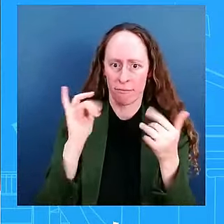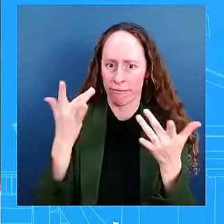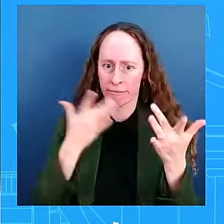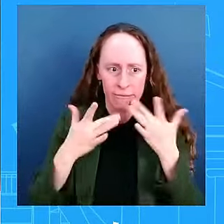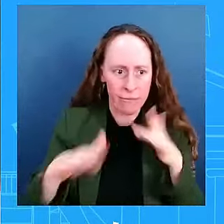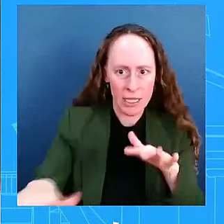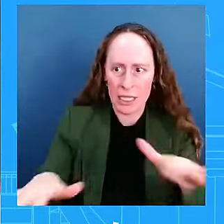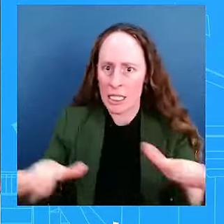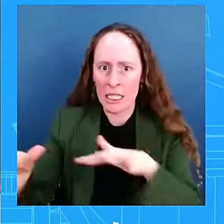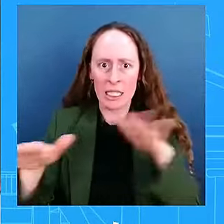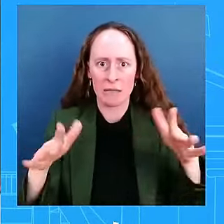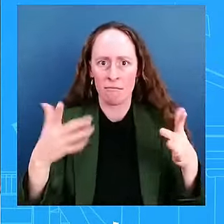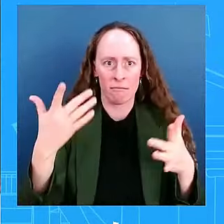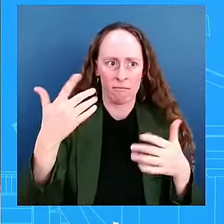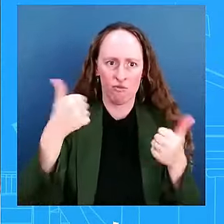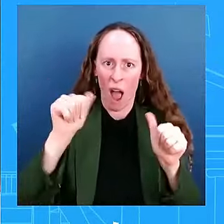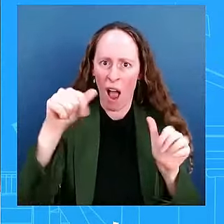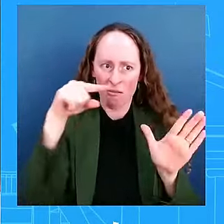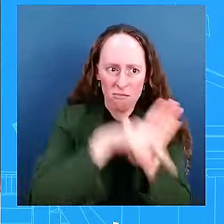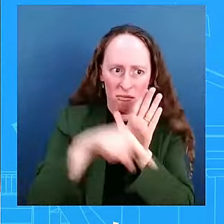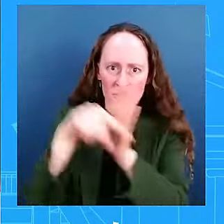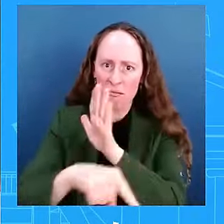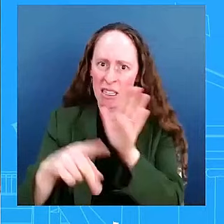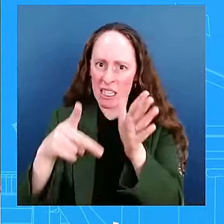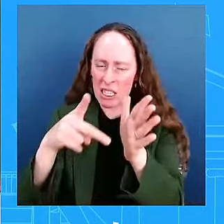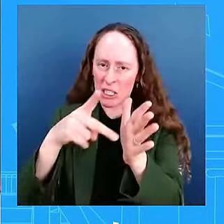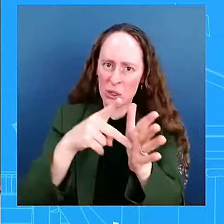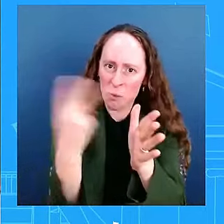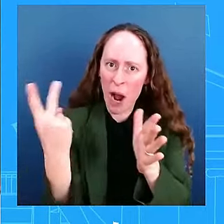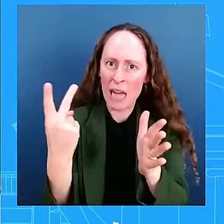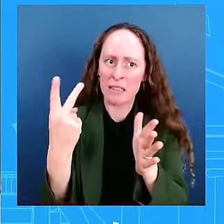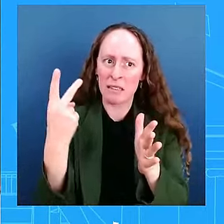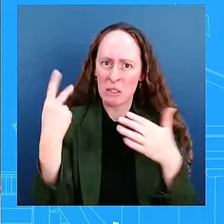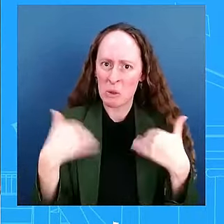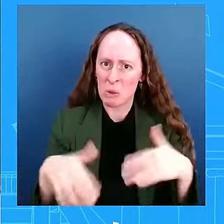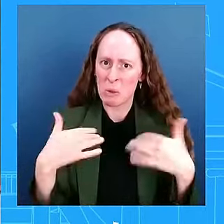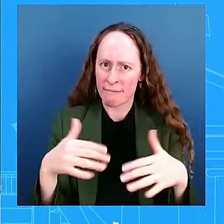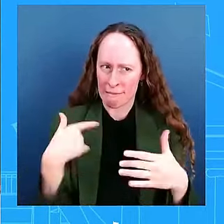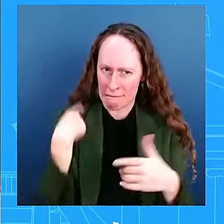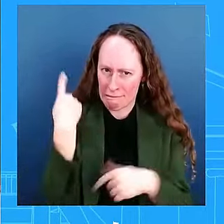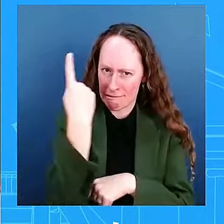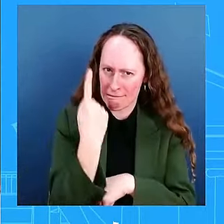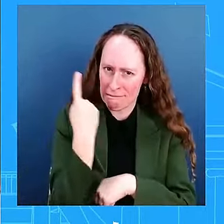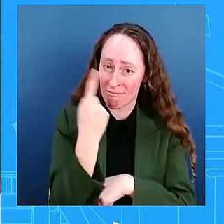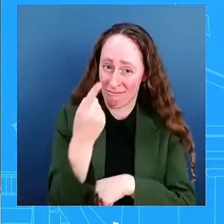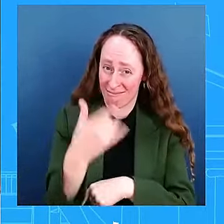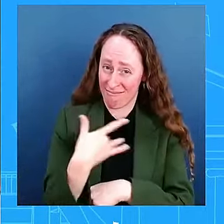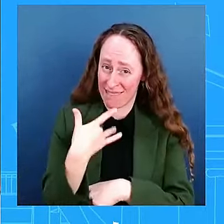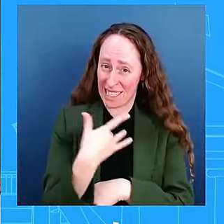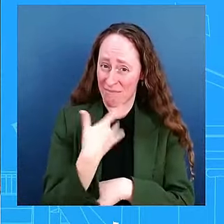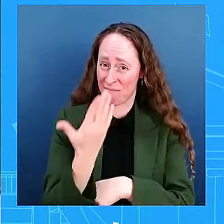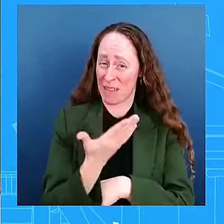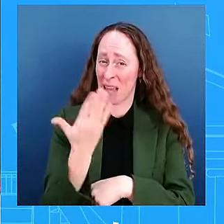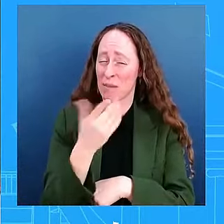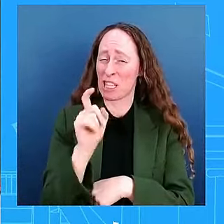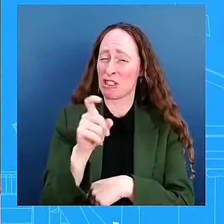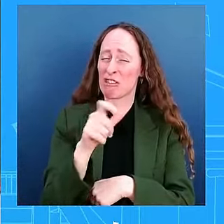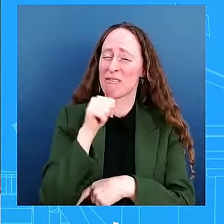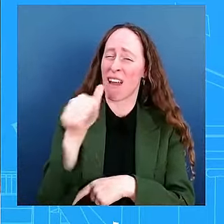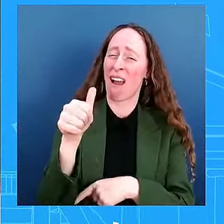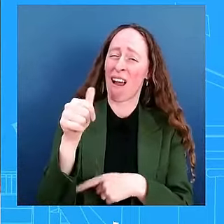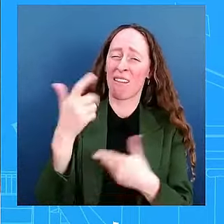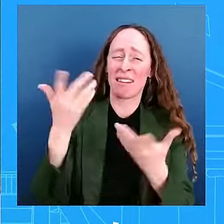has the President considered maybe putting this trip off until after Election Day,